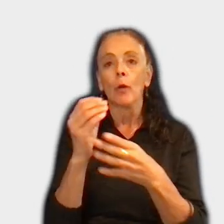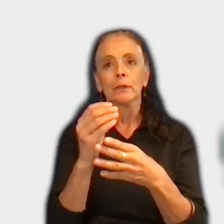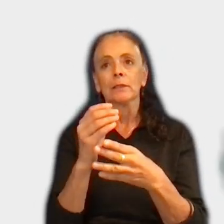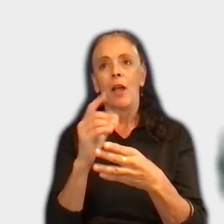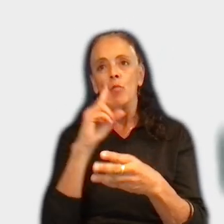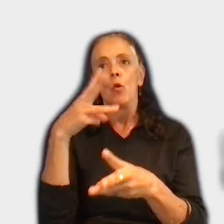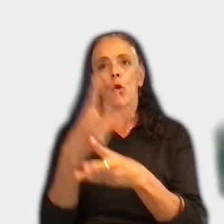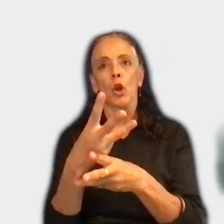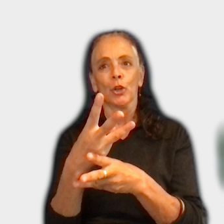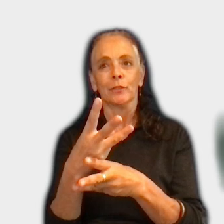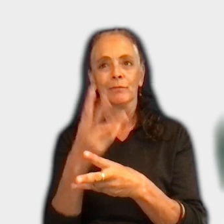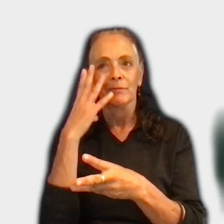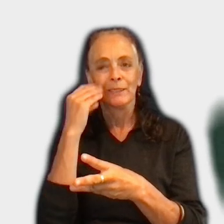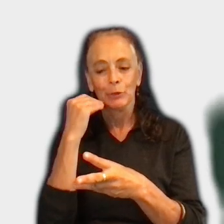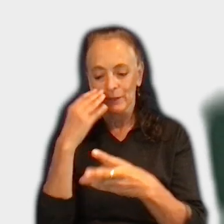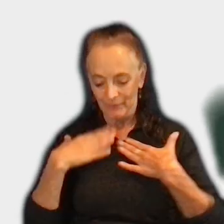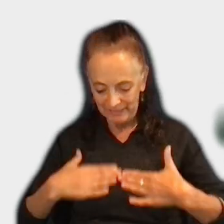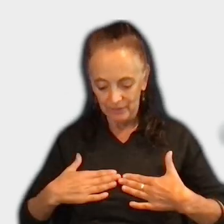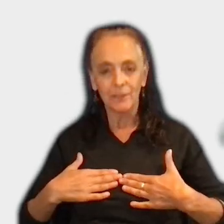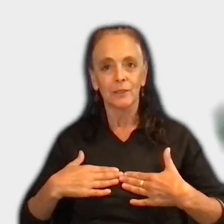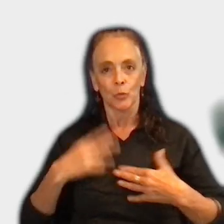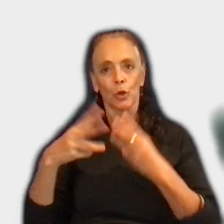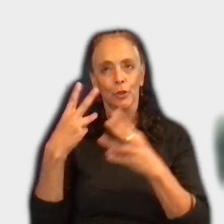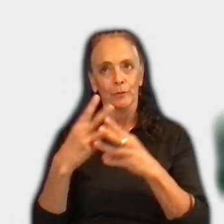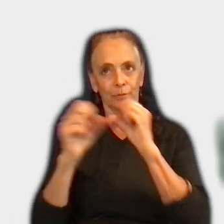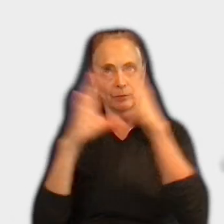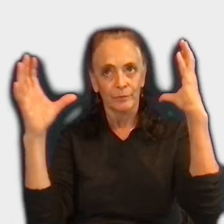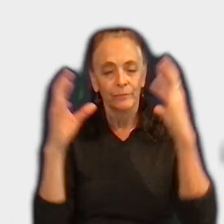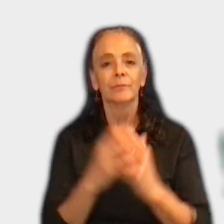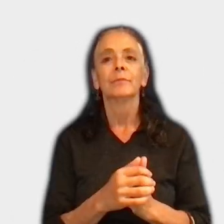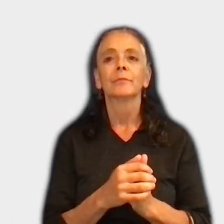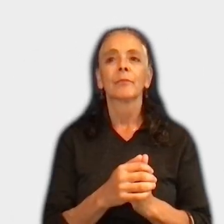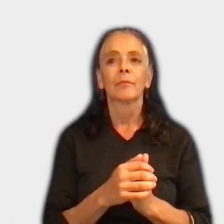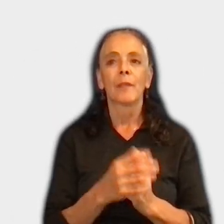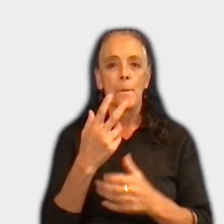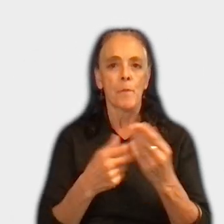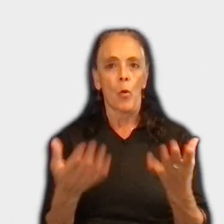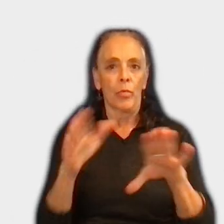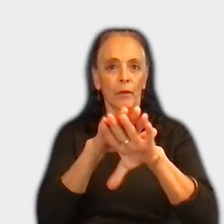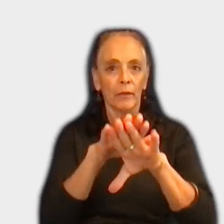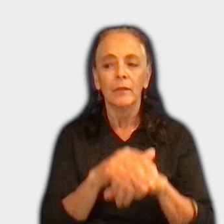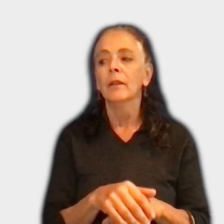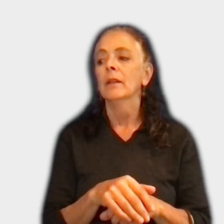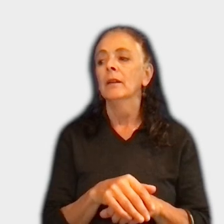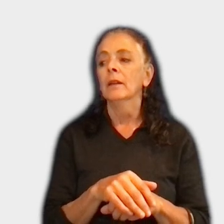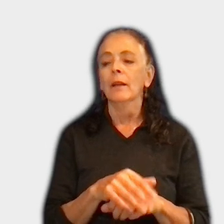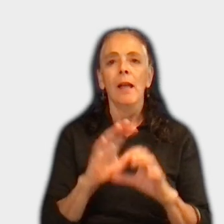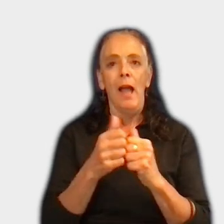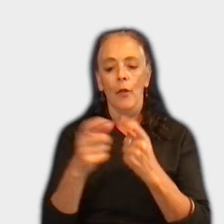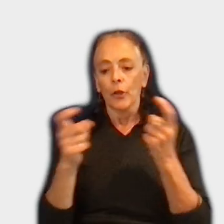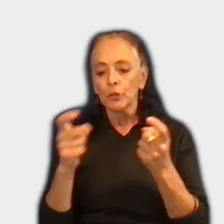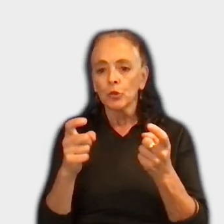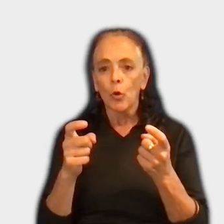from the real or physical work. So this is something that you need to thinking of when designing arcade cabinet. Like for example, you need to thinking about like the, how the control